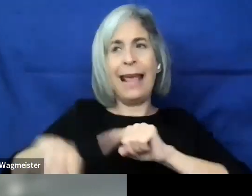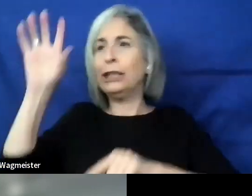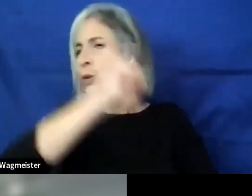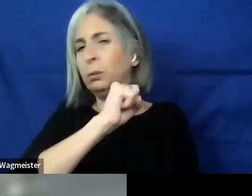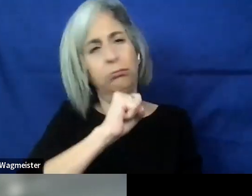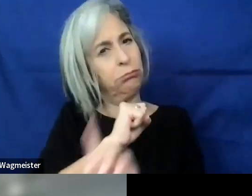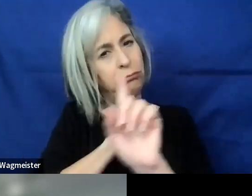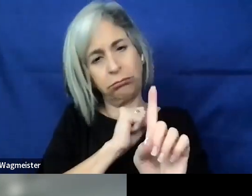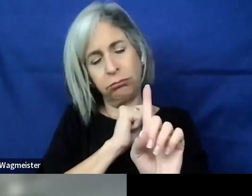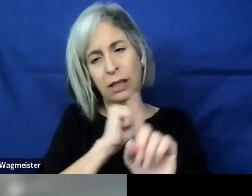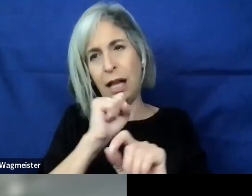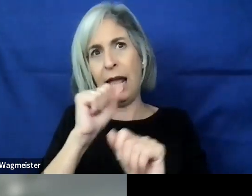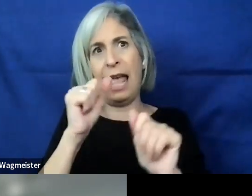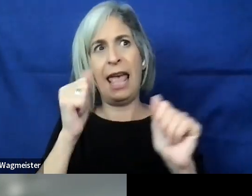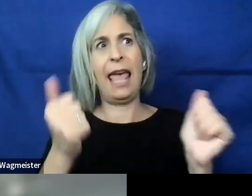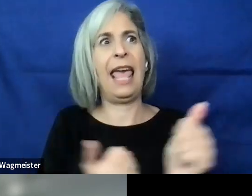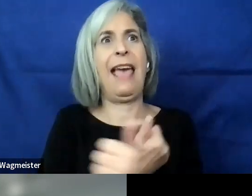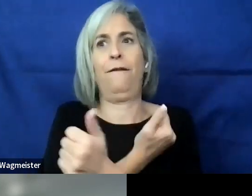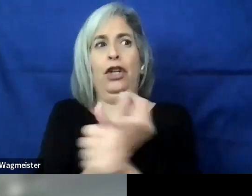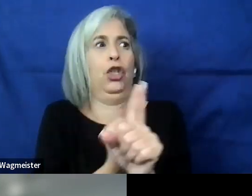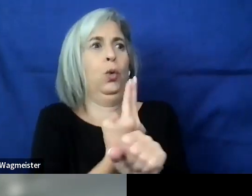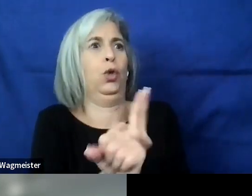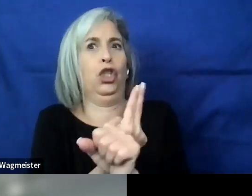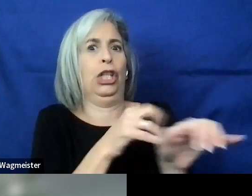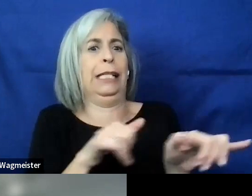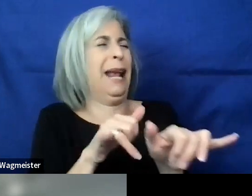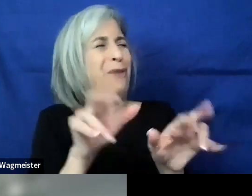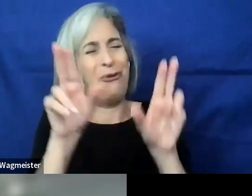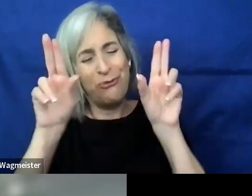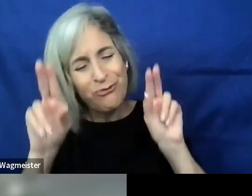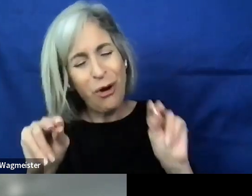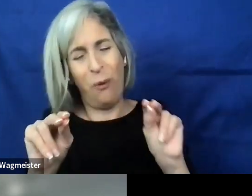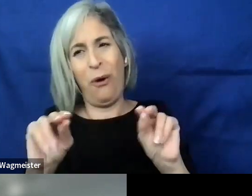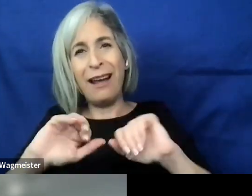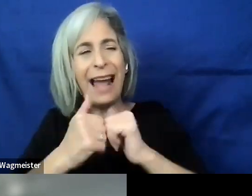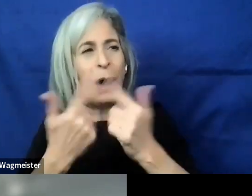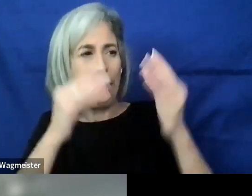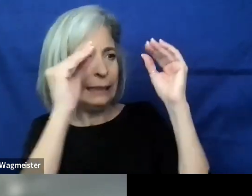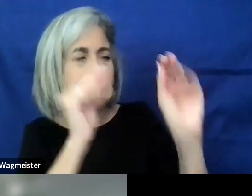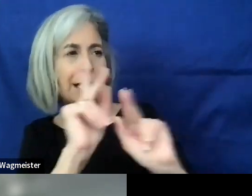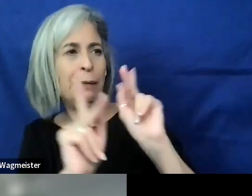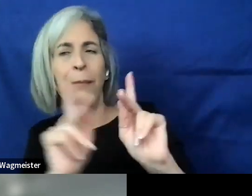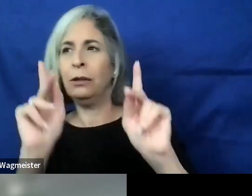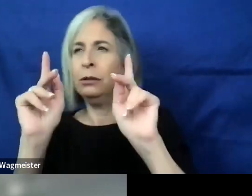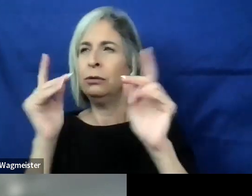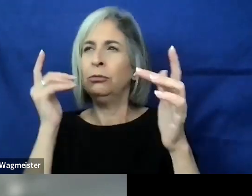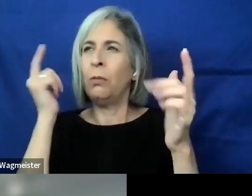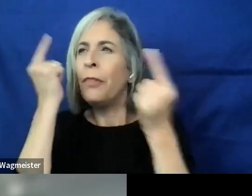about every user. So I think that's how we teach people to consider testing.